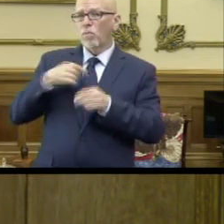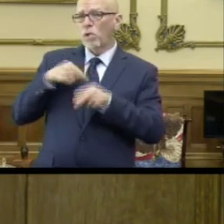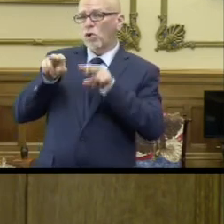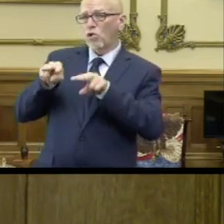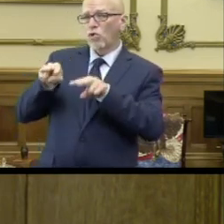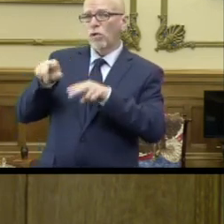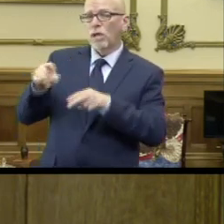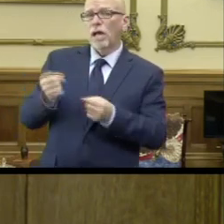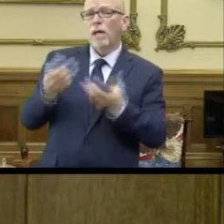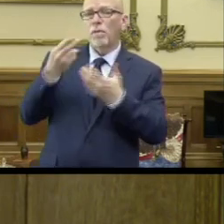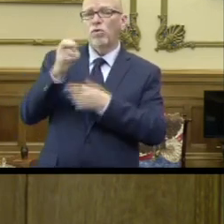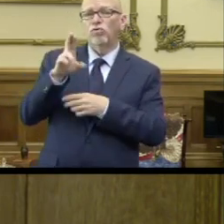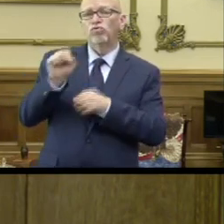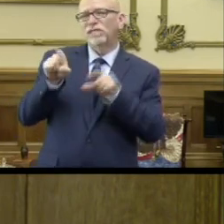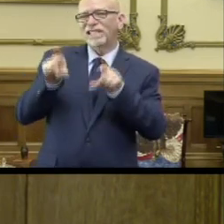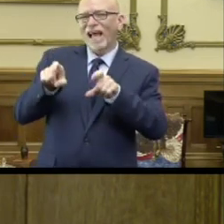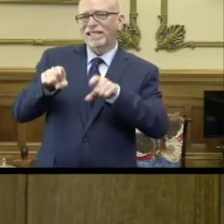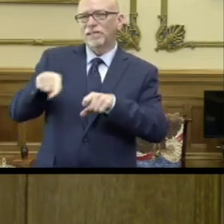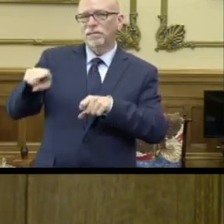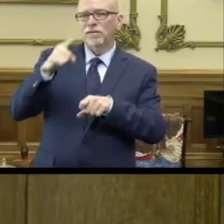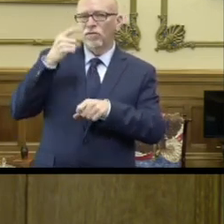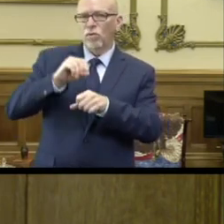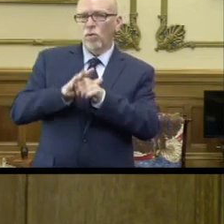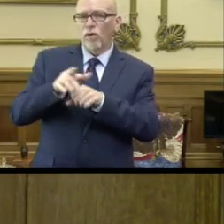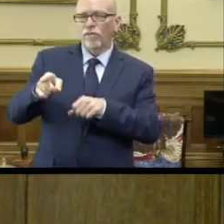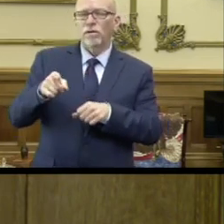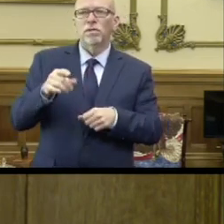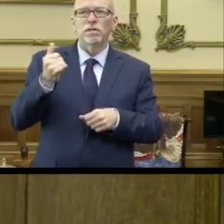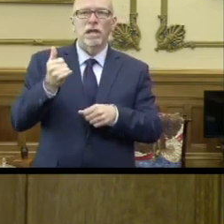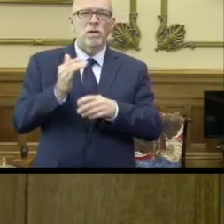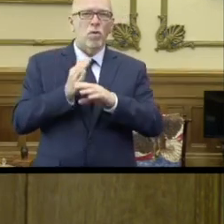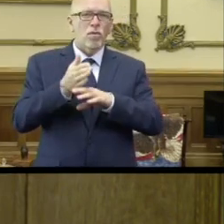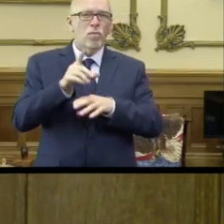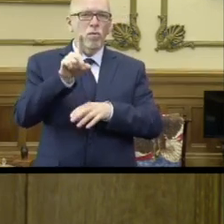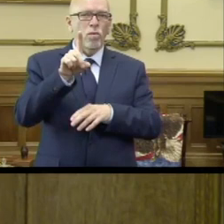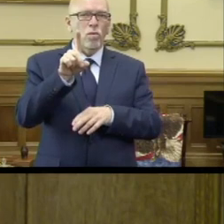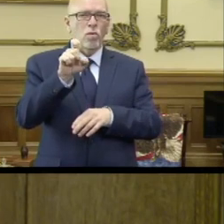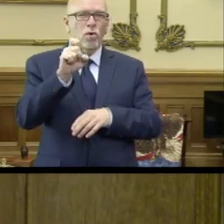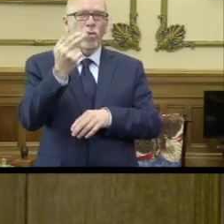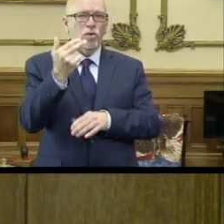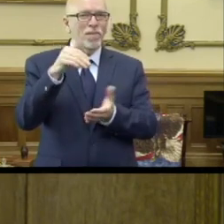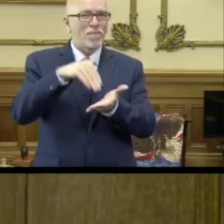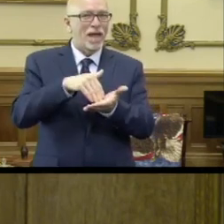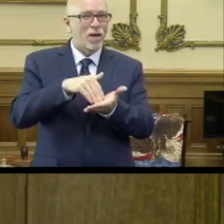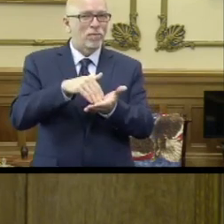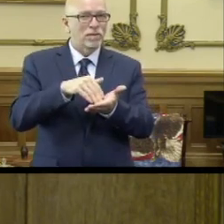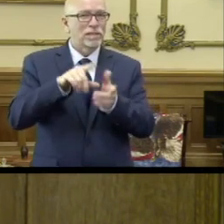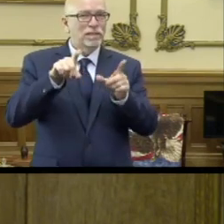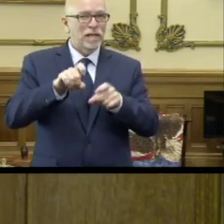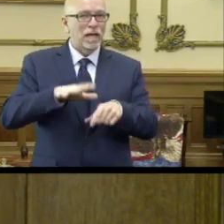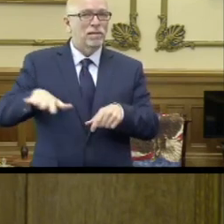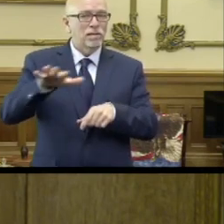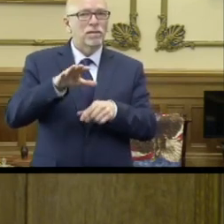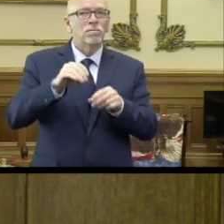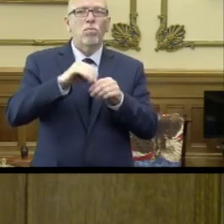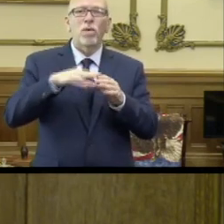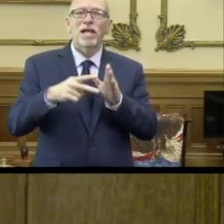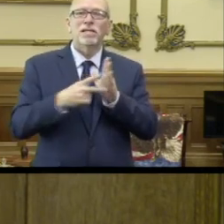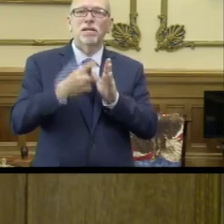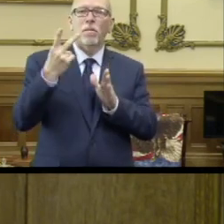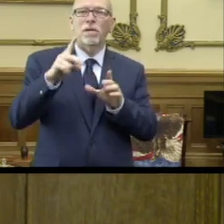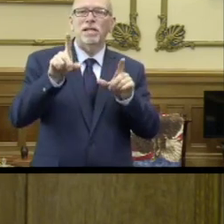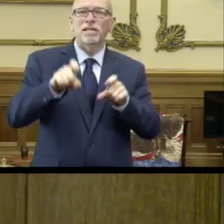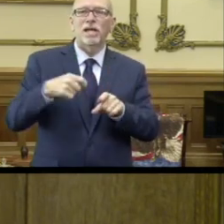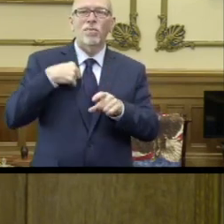the number of Hoosiers tested for COVID-19, which stands at just over 113,000 and is more than double the number of tests we